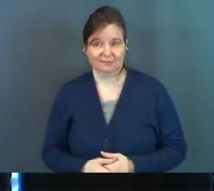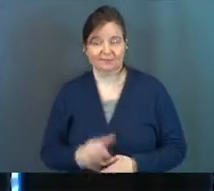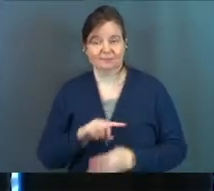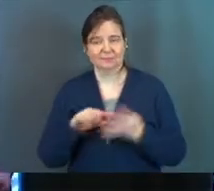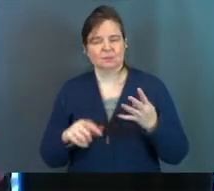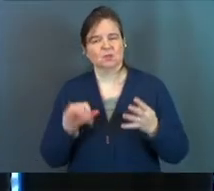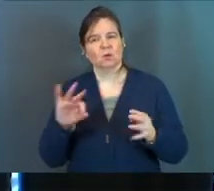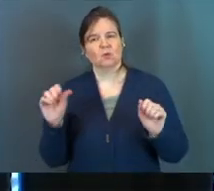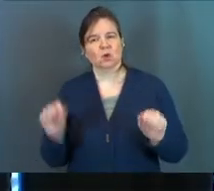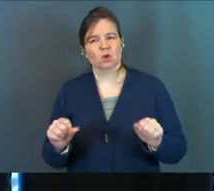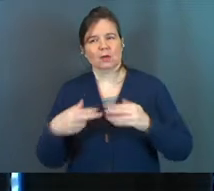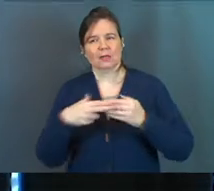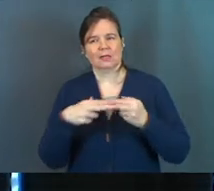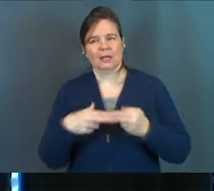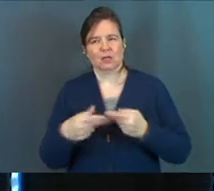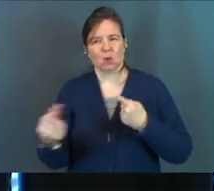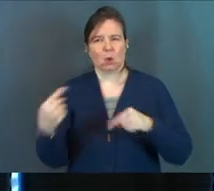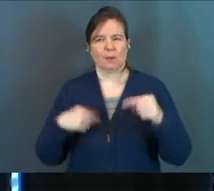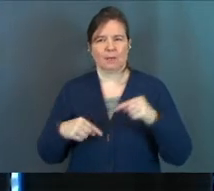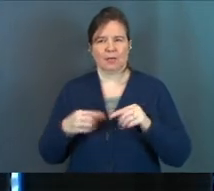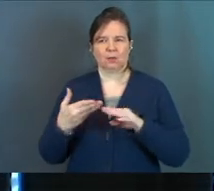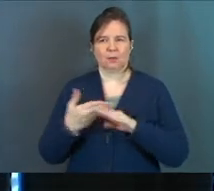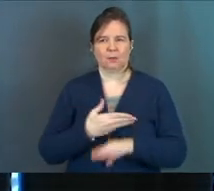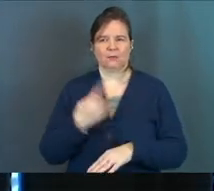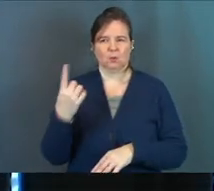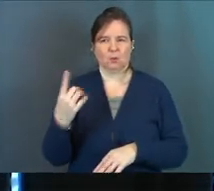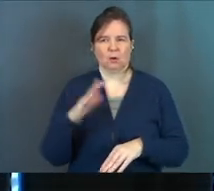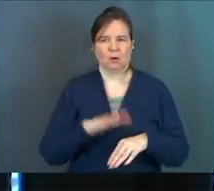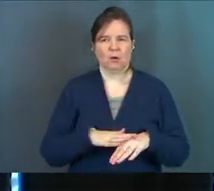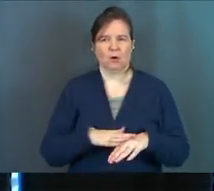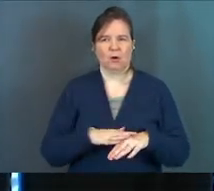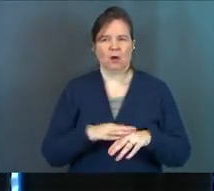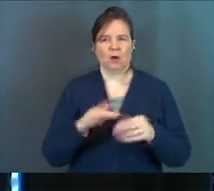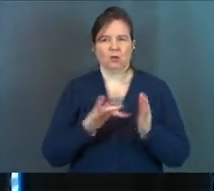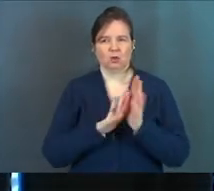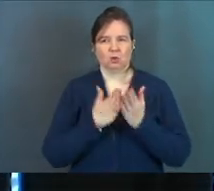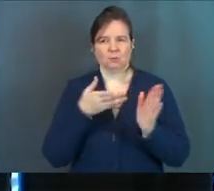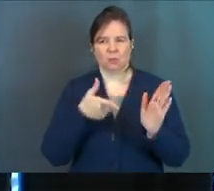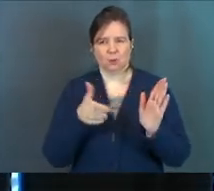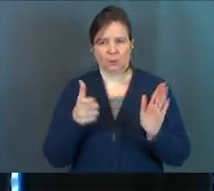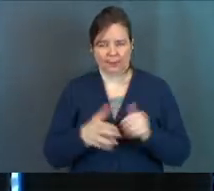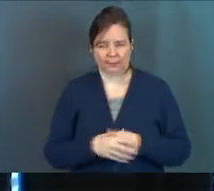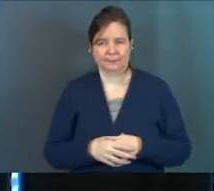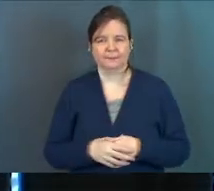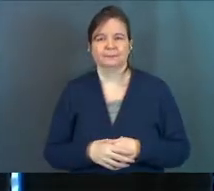So if we could on the slides, could you go back to the previous slide on the scripture there real quick?